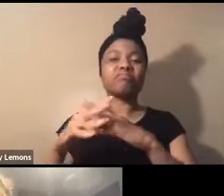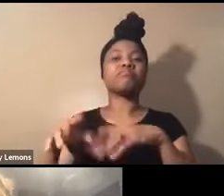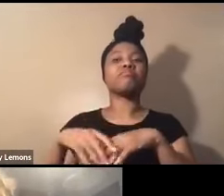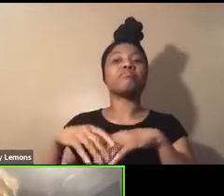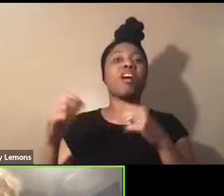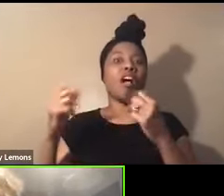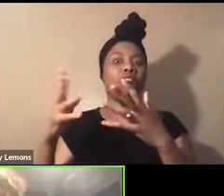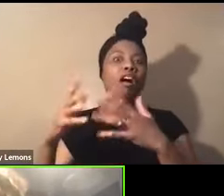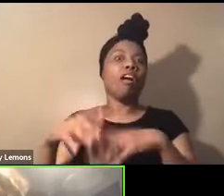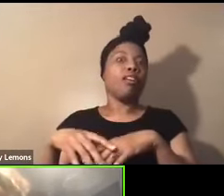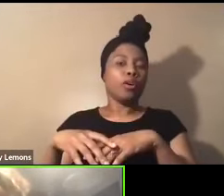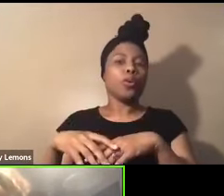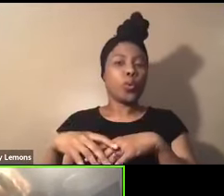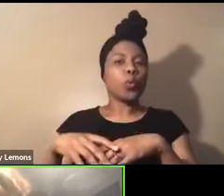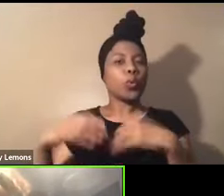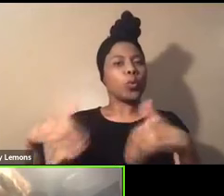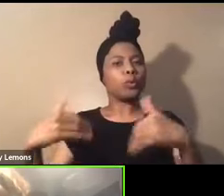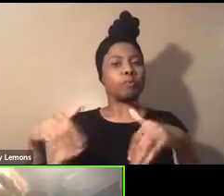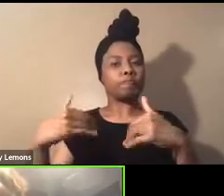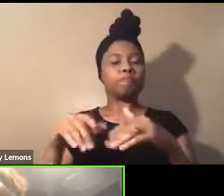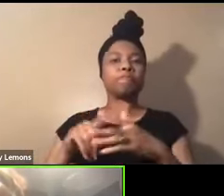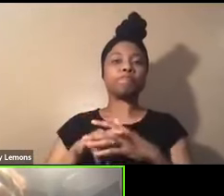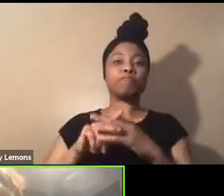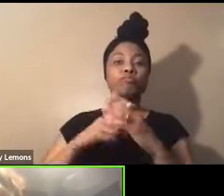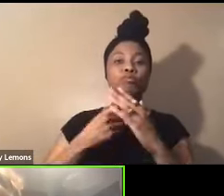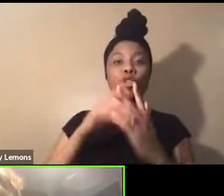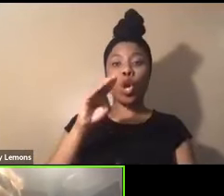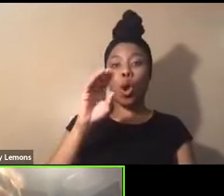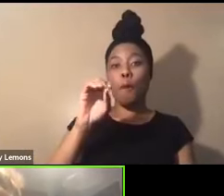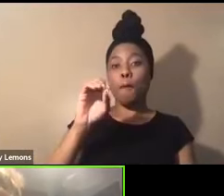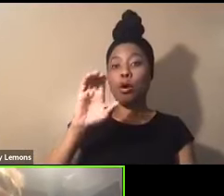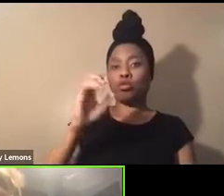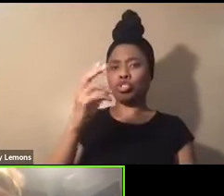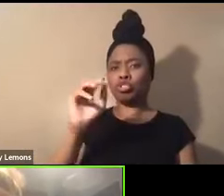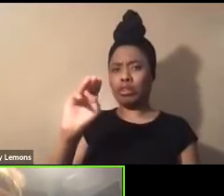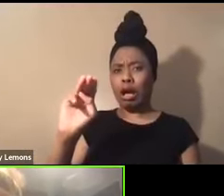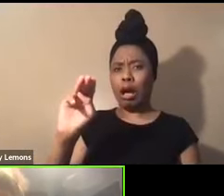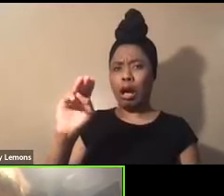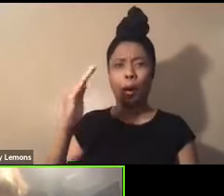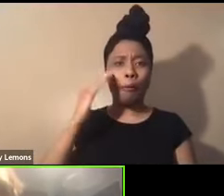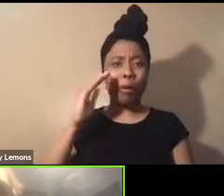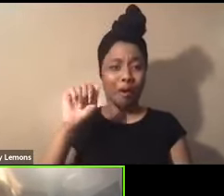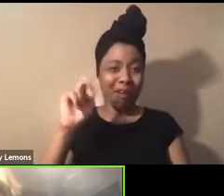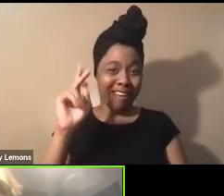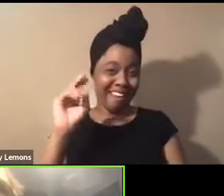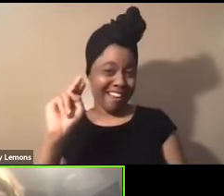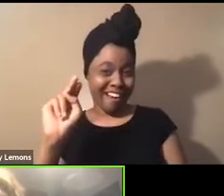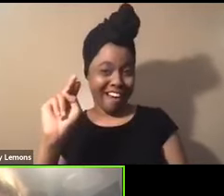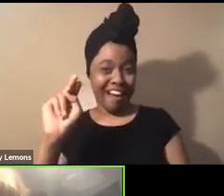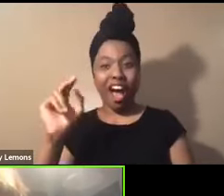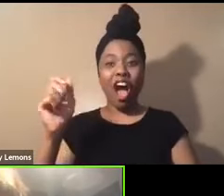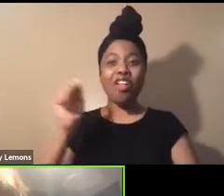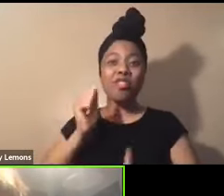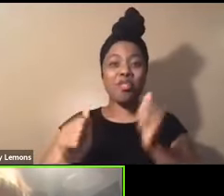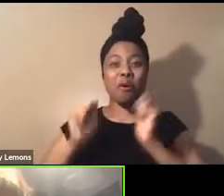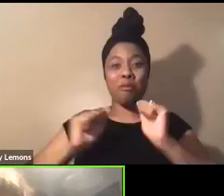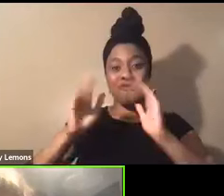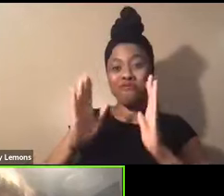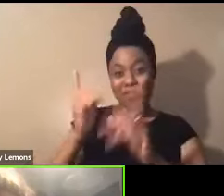that is, um, started, uh, with, uh, more charm. I think most of us know Akon, right? Well, his father,